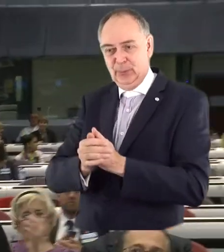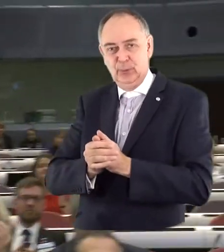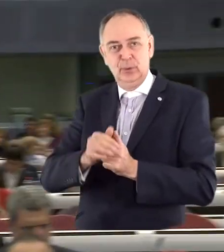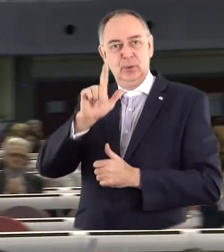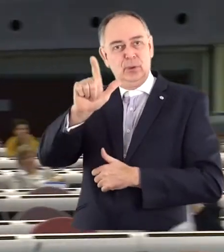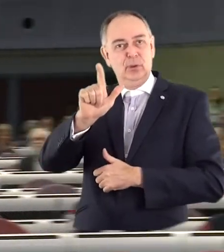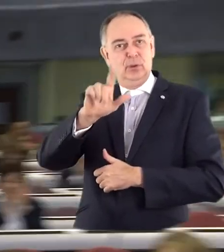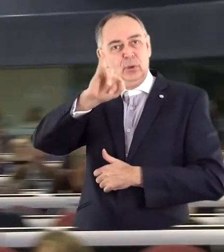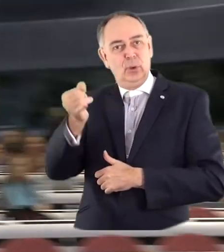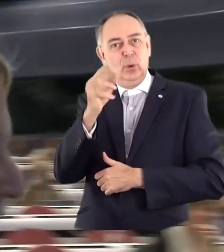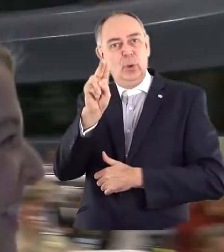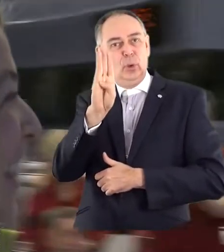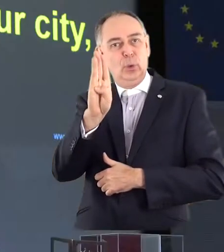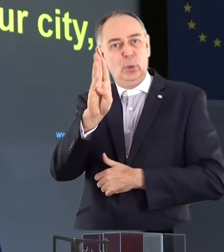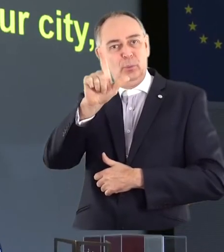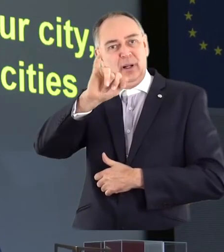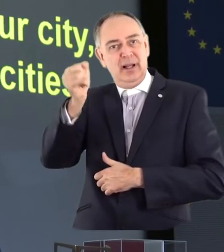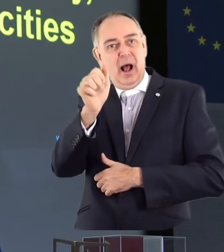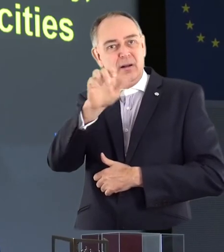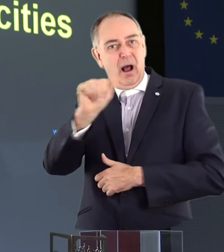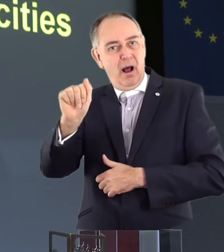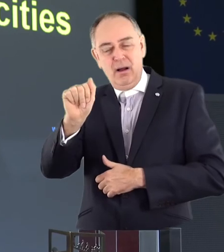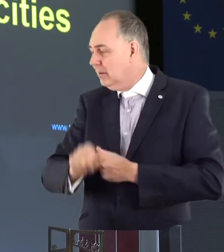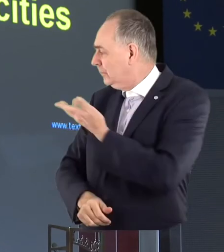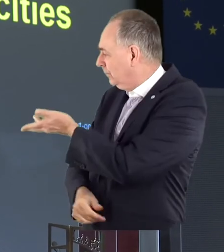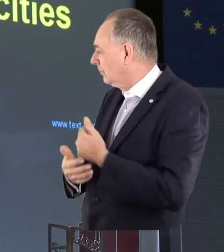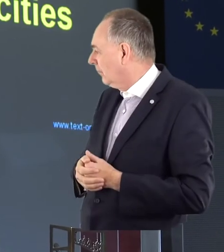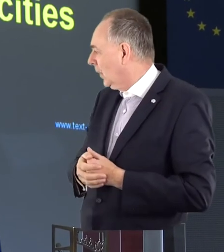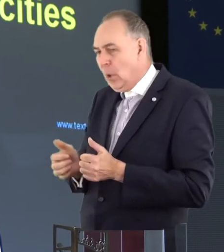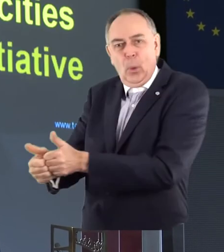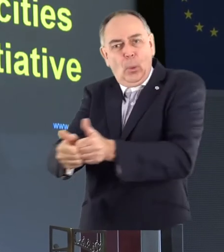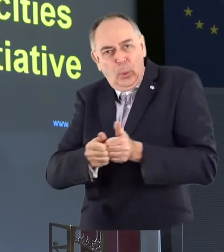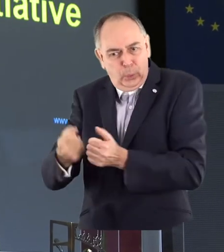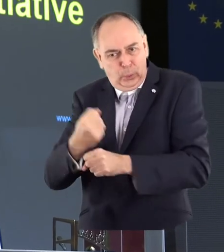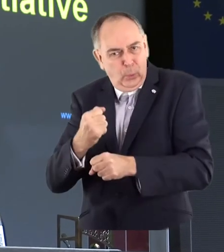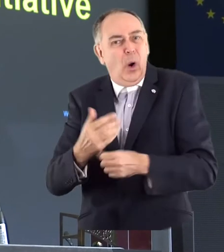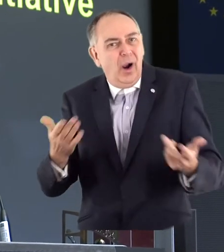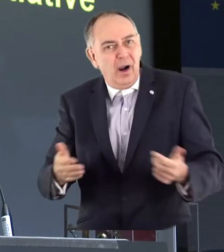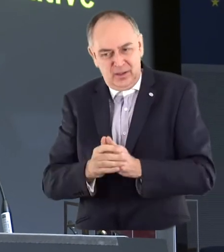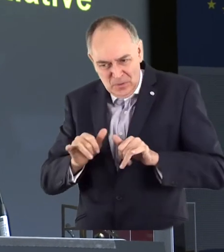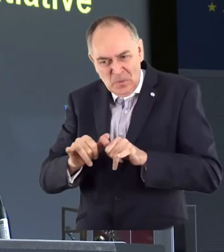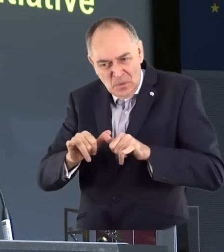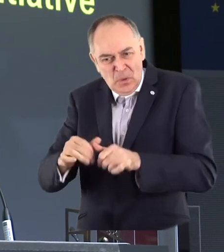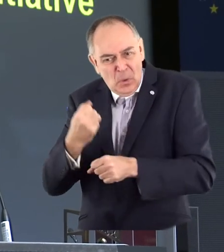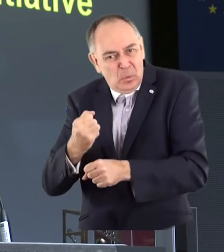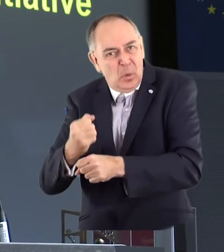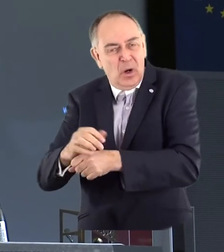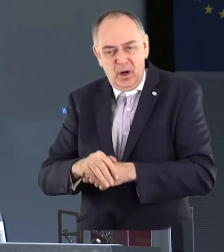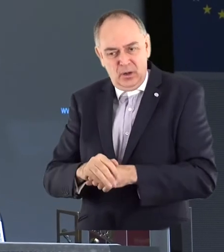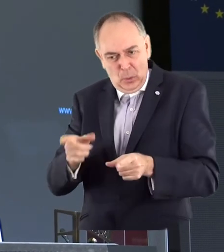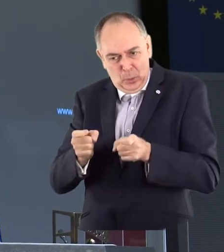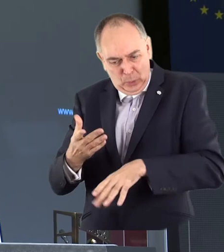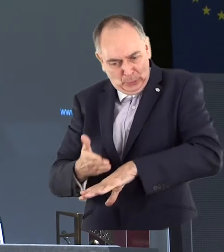Ljubljana. Let's do this initiative together because if we're doing it together, if you're doing it constantly, then